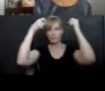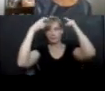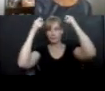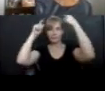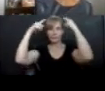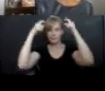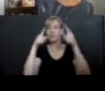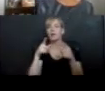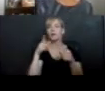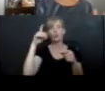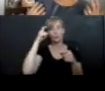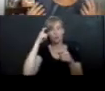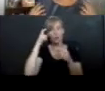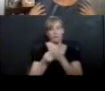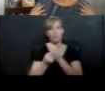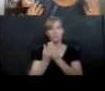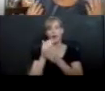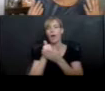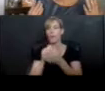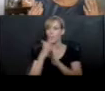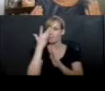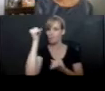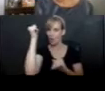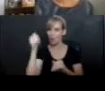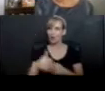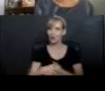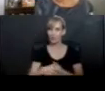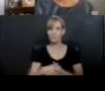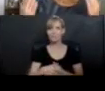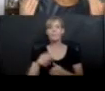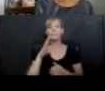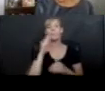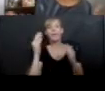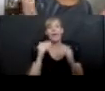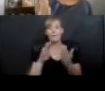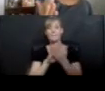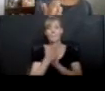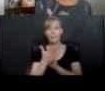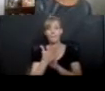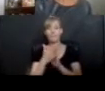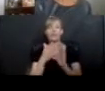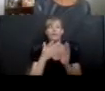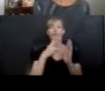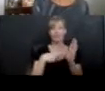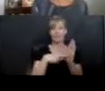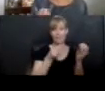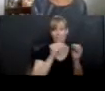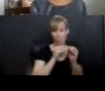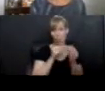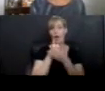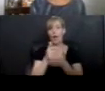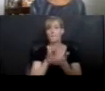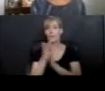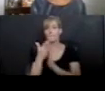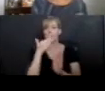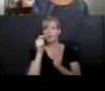smarter when you're reading. And becoming, reading more makes you a better writer. So if you